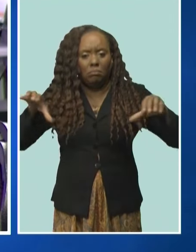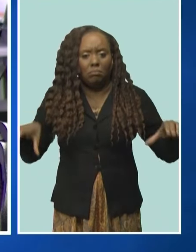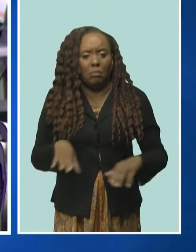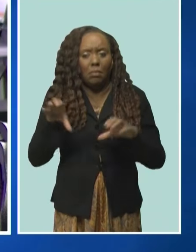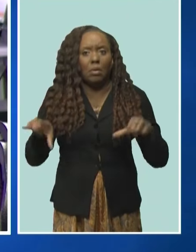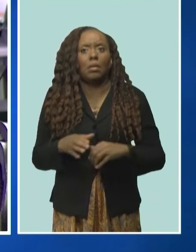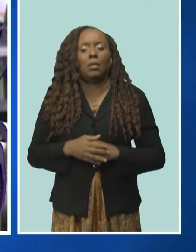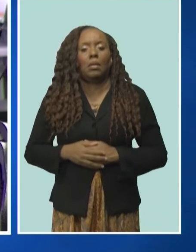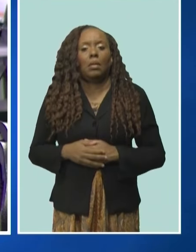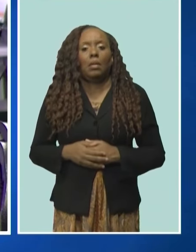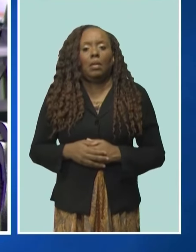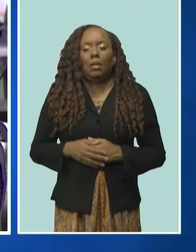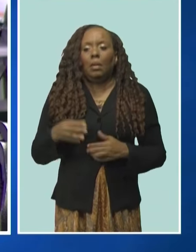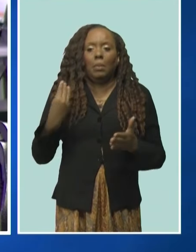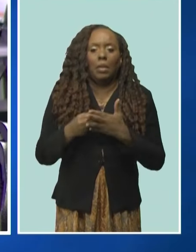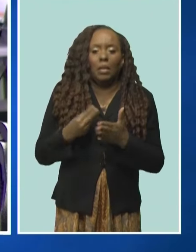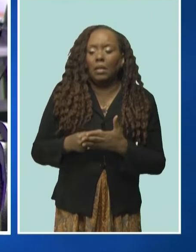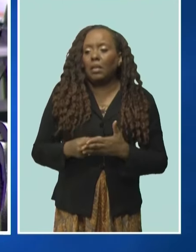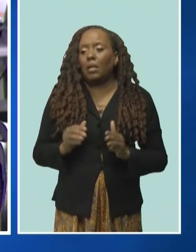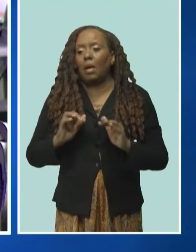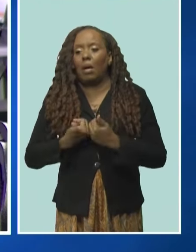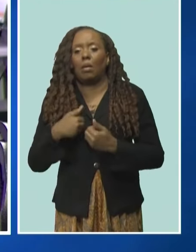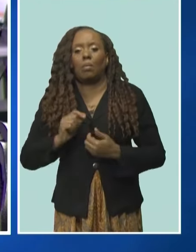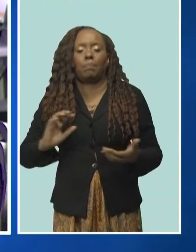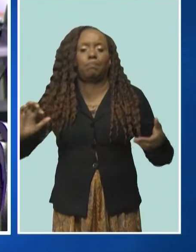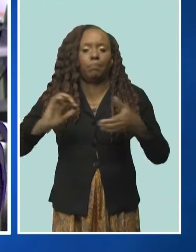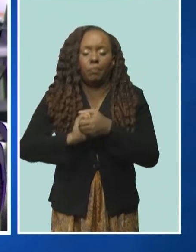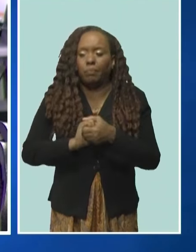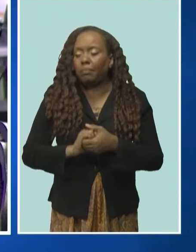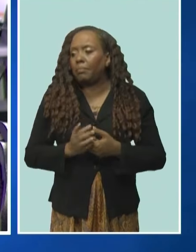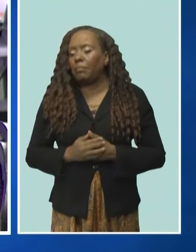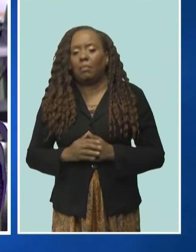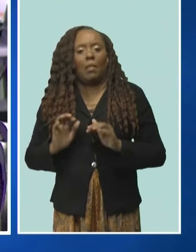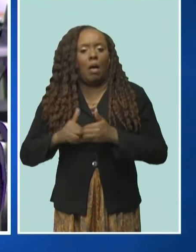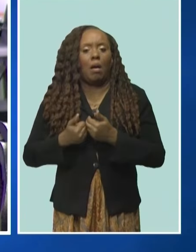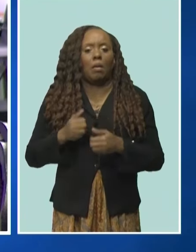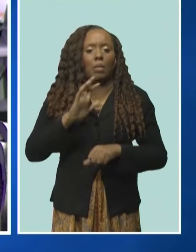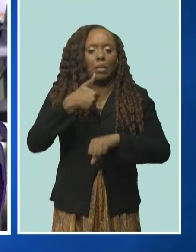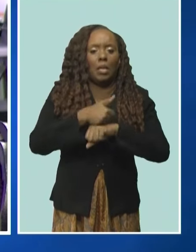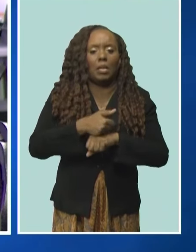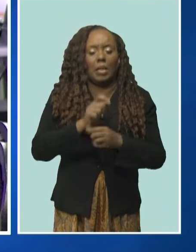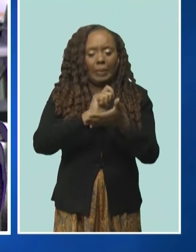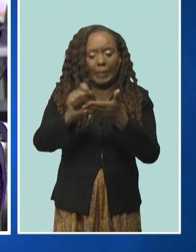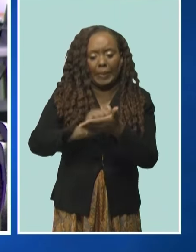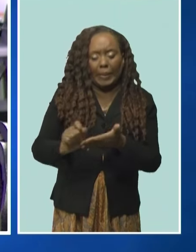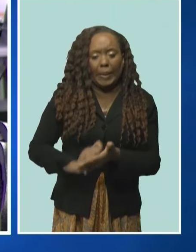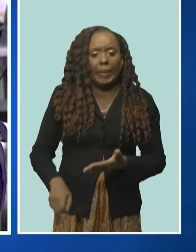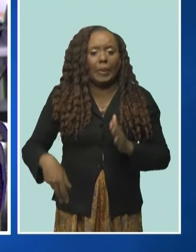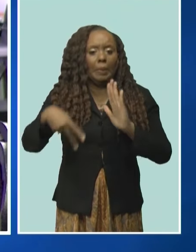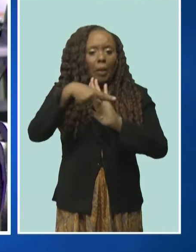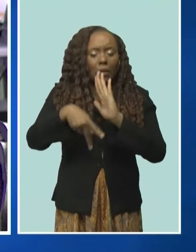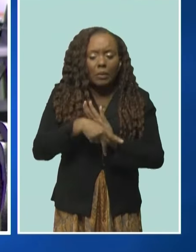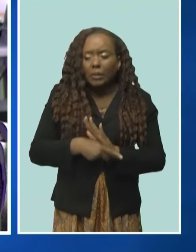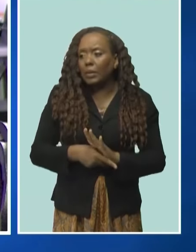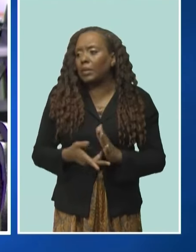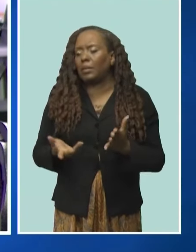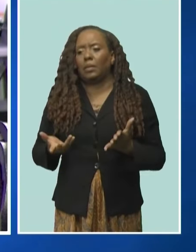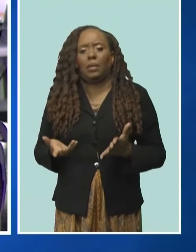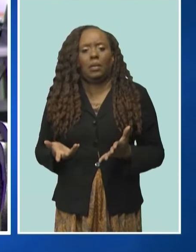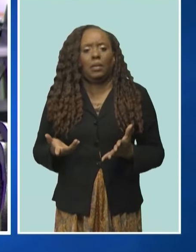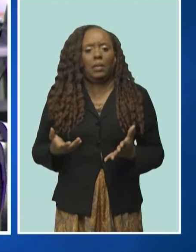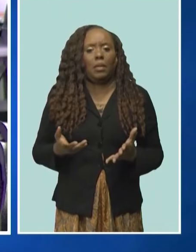necessary? How do we build the partnerships? How do we build the policy and programmatic frameworks that will